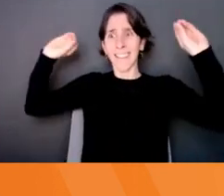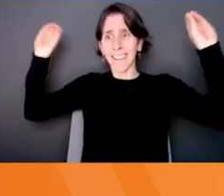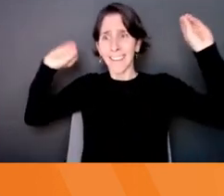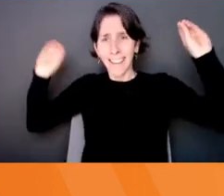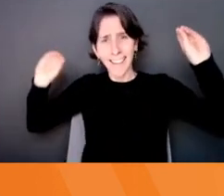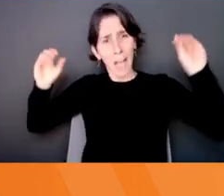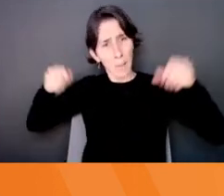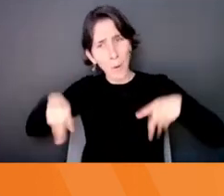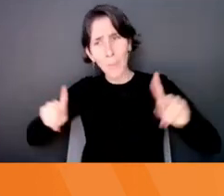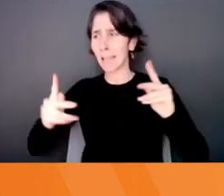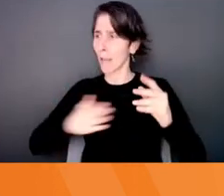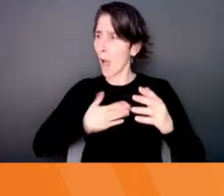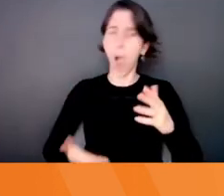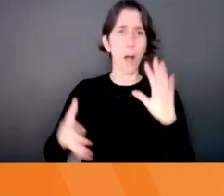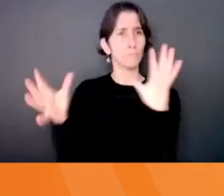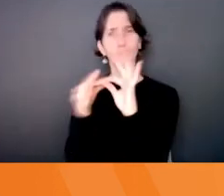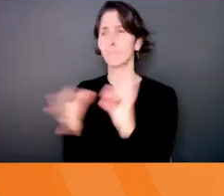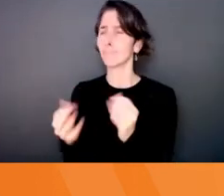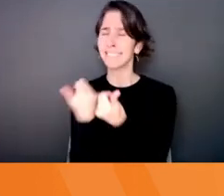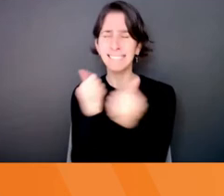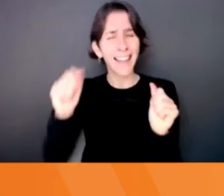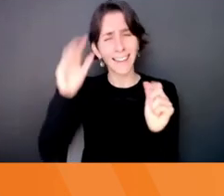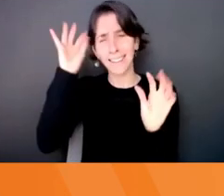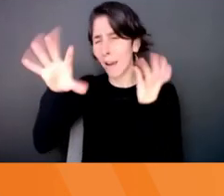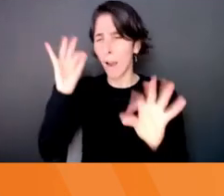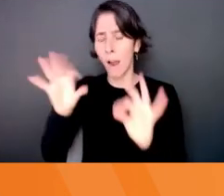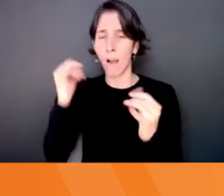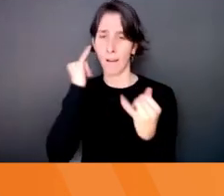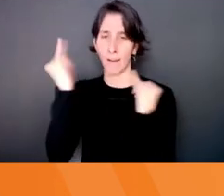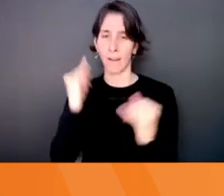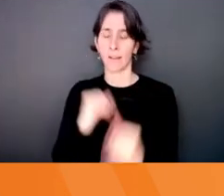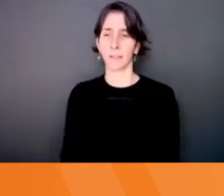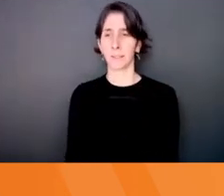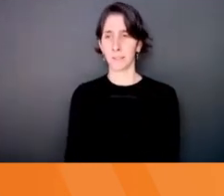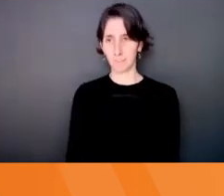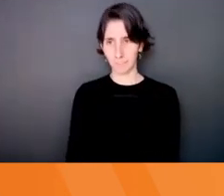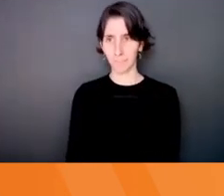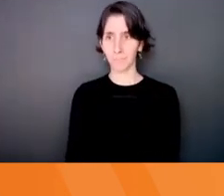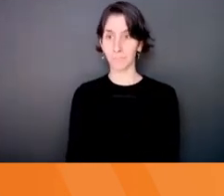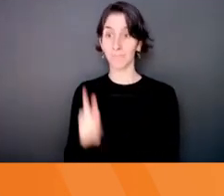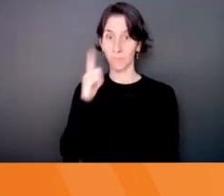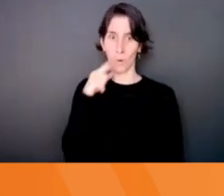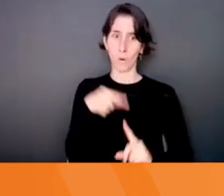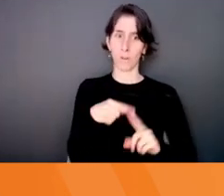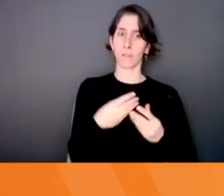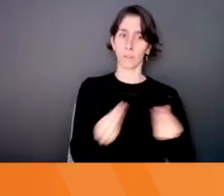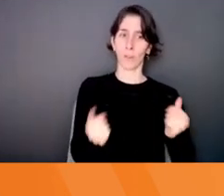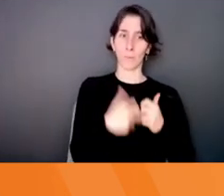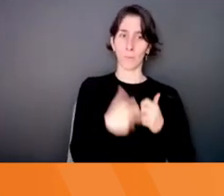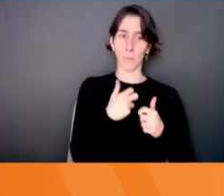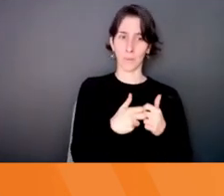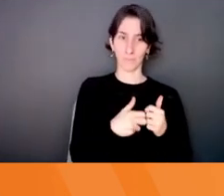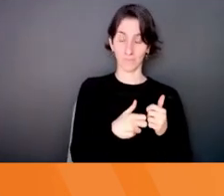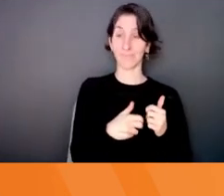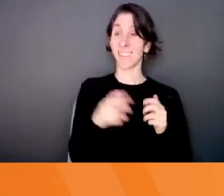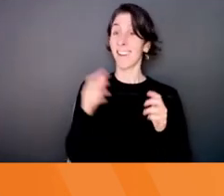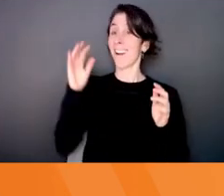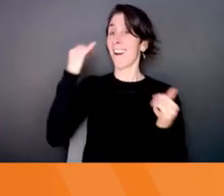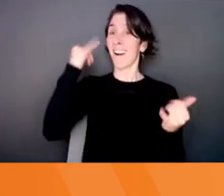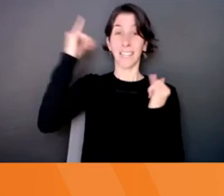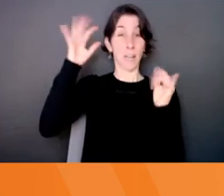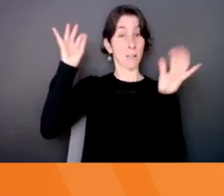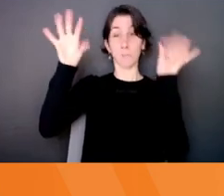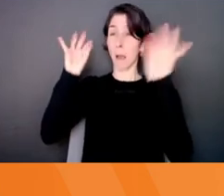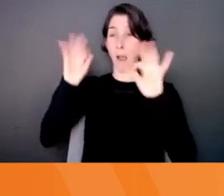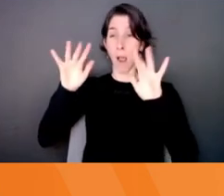we just want to explore what all the possibilities are to create, create ideas to solve this problem. But then after you create lots of ideas,